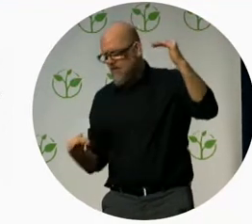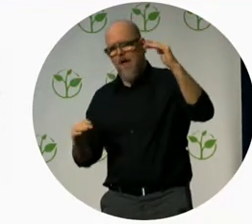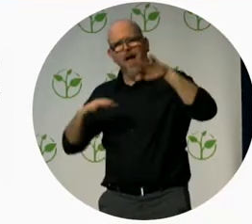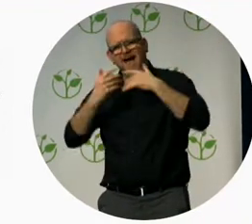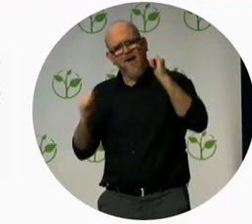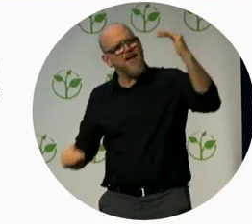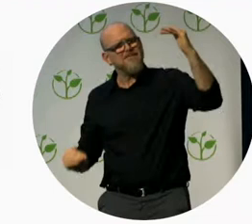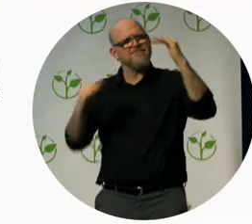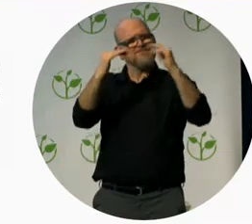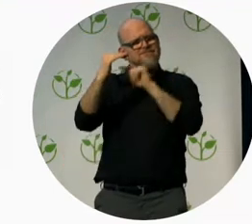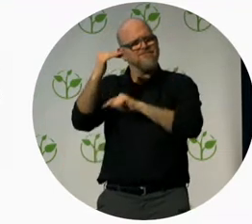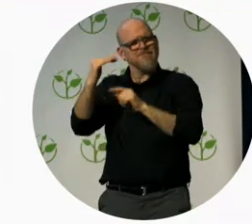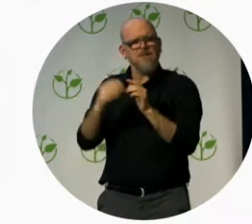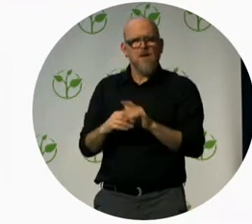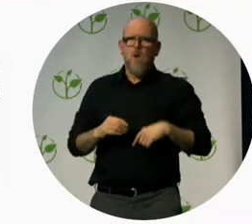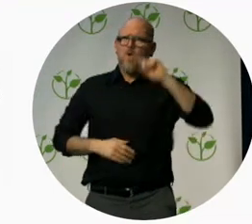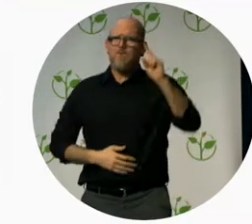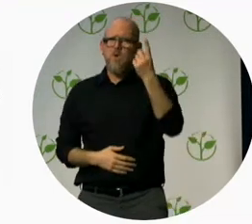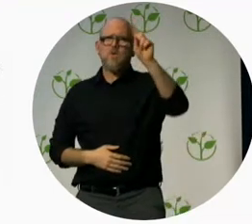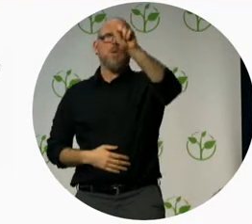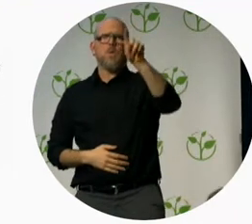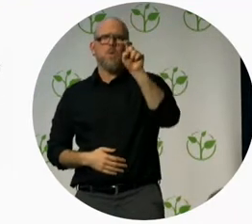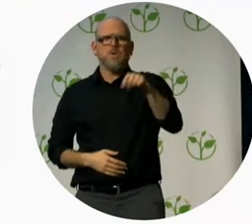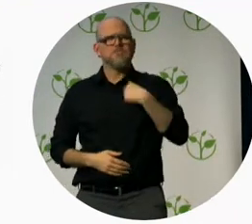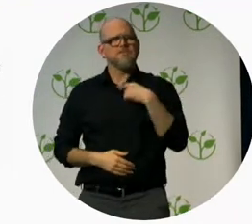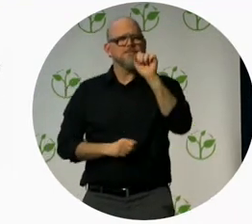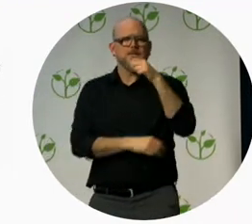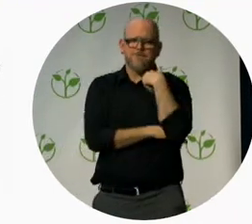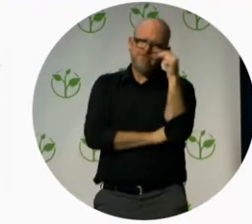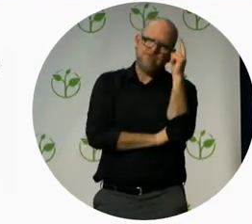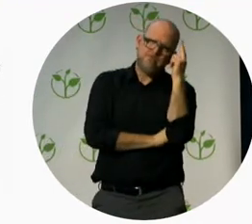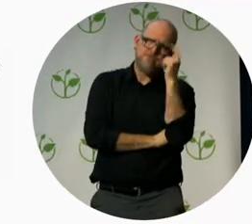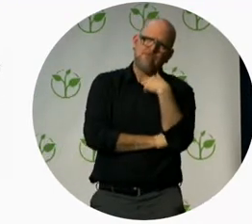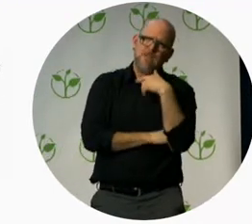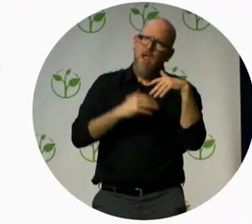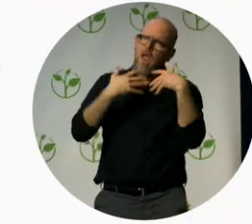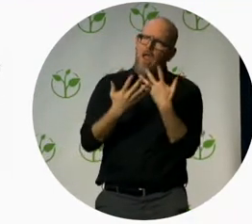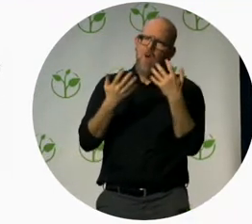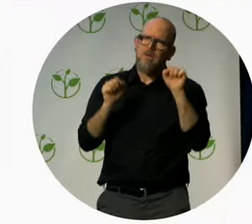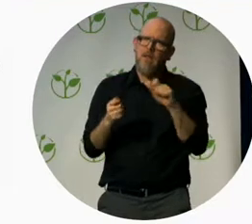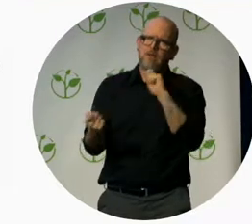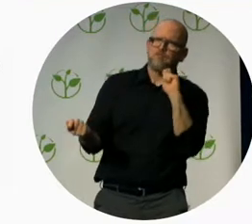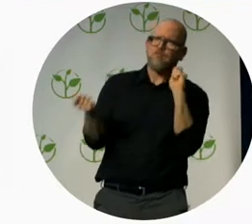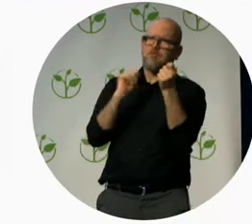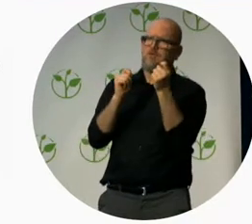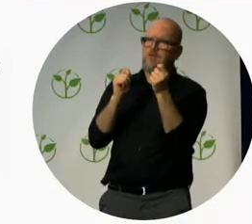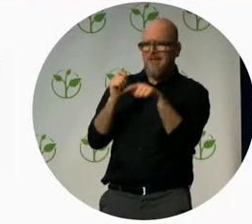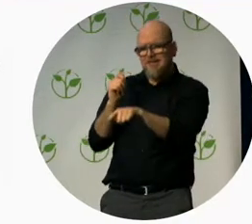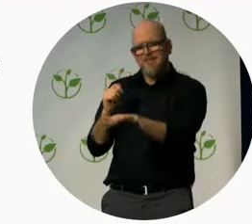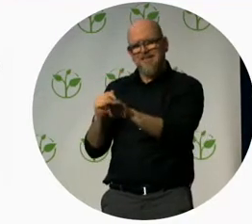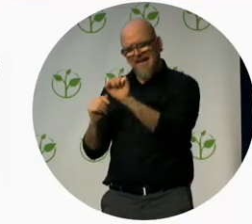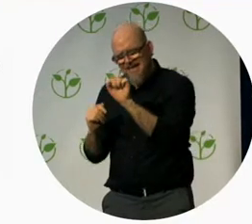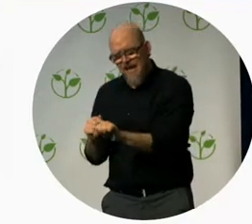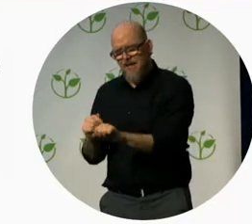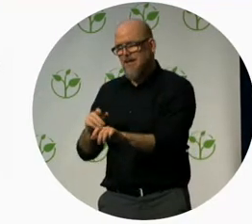attention issues by spearheading creation of understood.org with 15 founding nonprofit partners and we